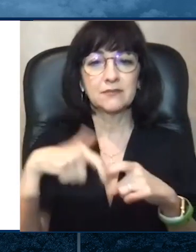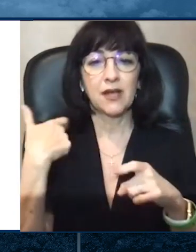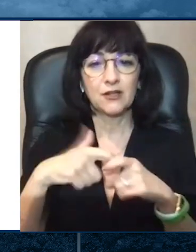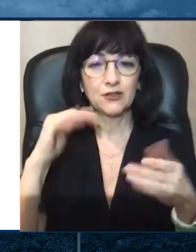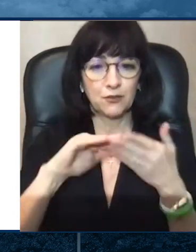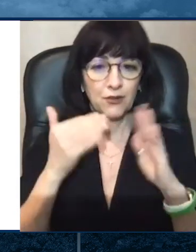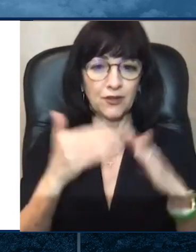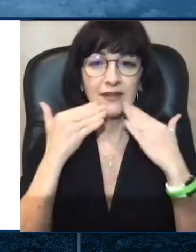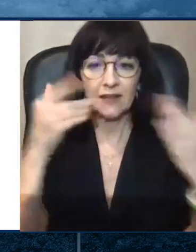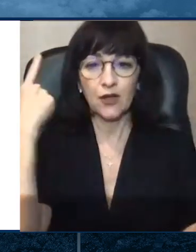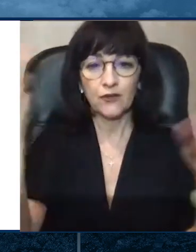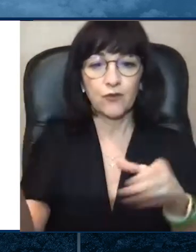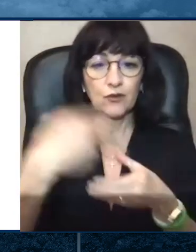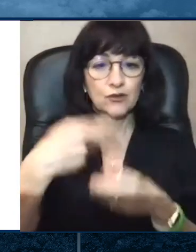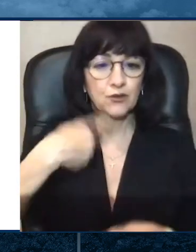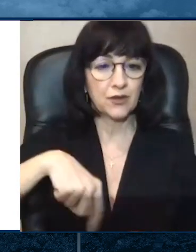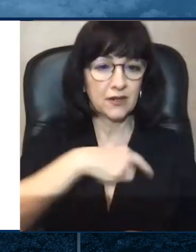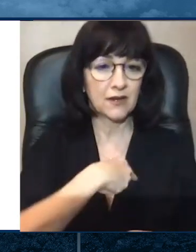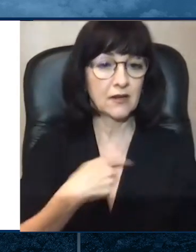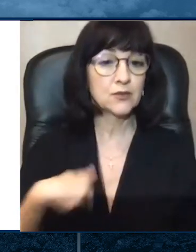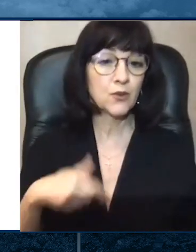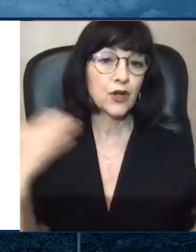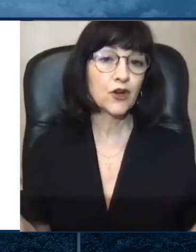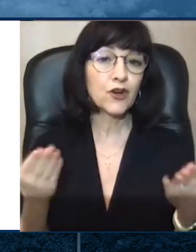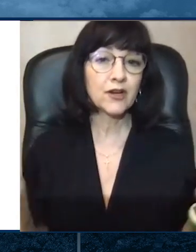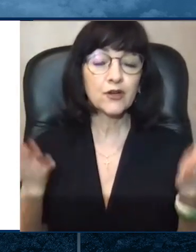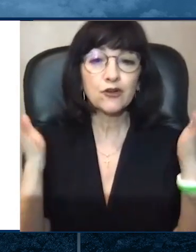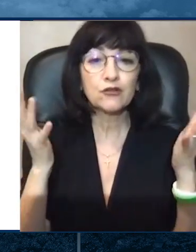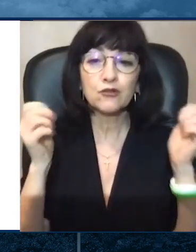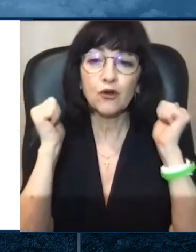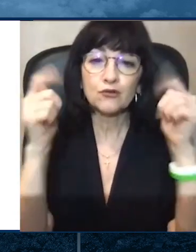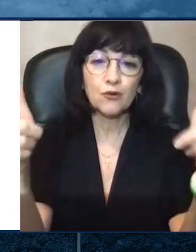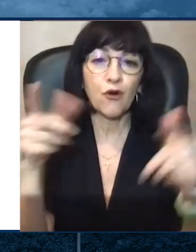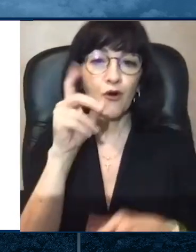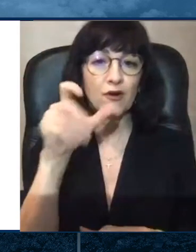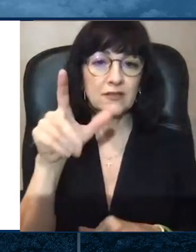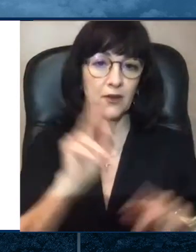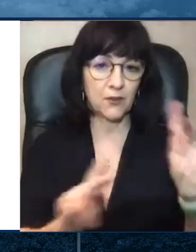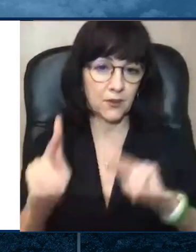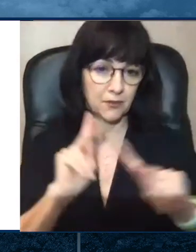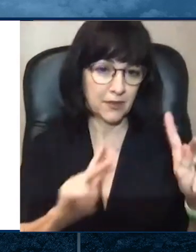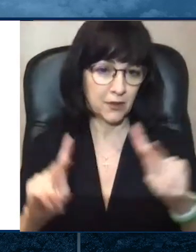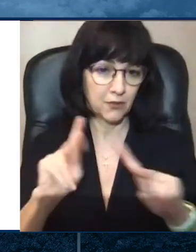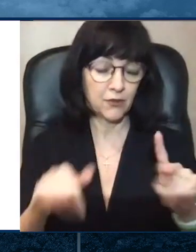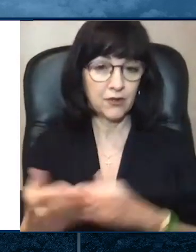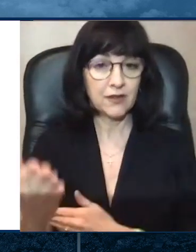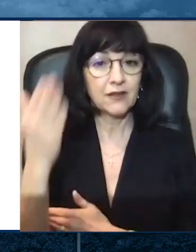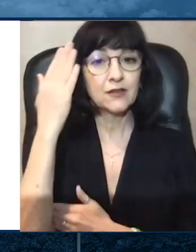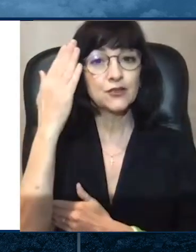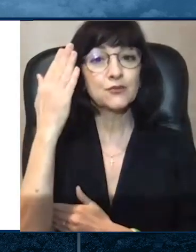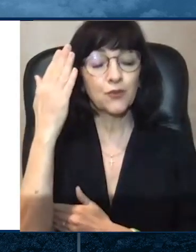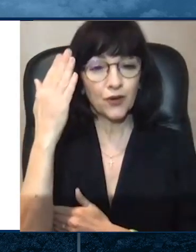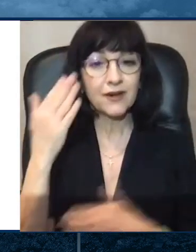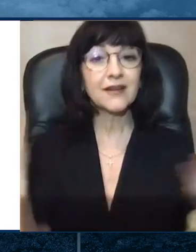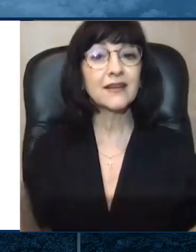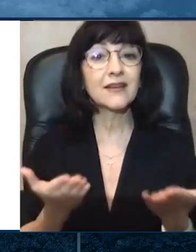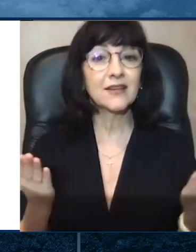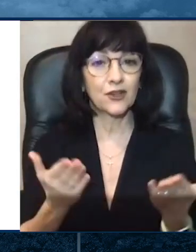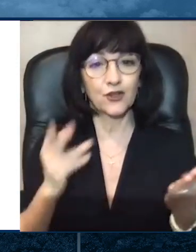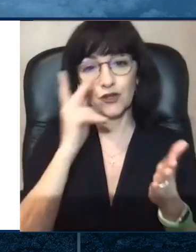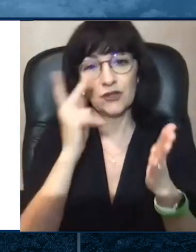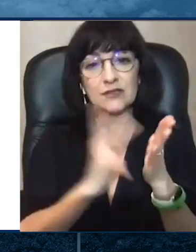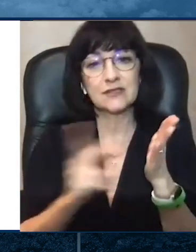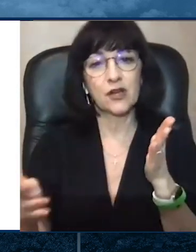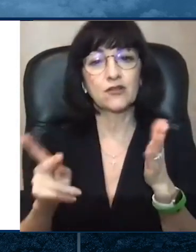We are here to talk to all Delawareans. This morning we are joined by Doctor Kara Odom Walker, Secretary of the